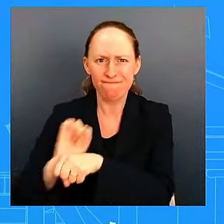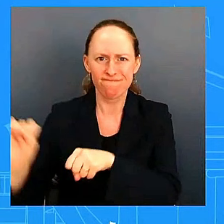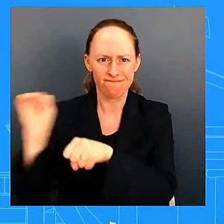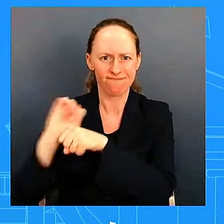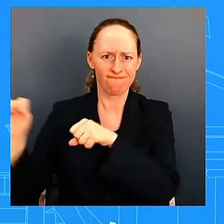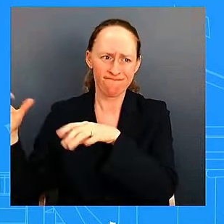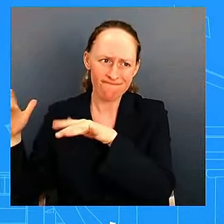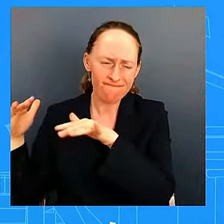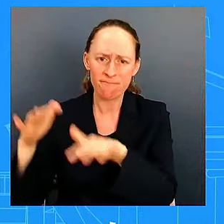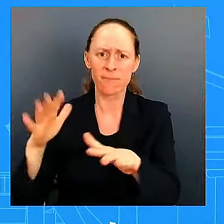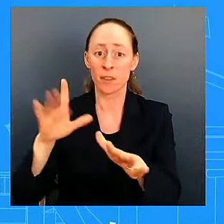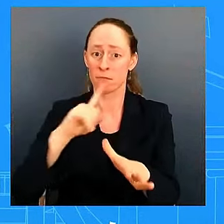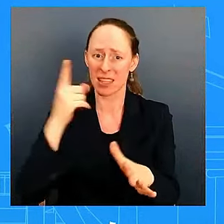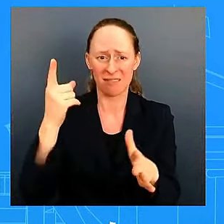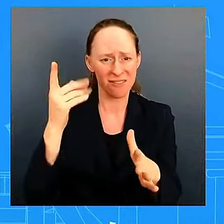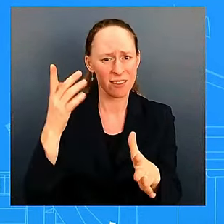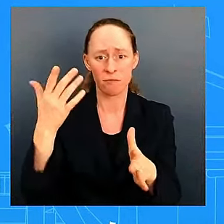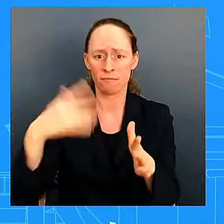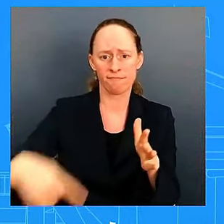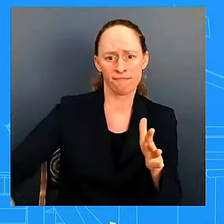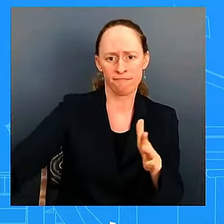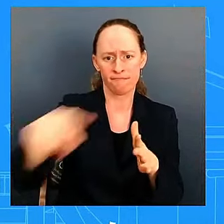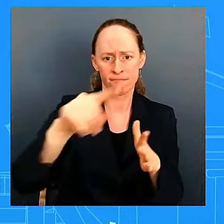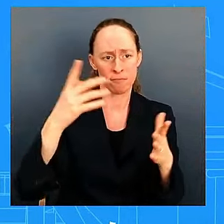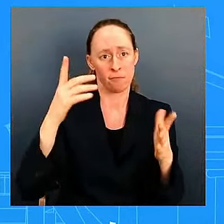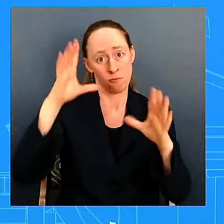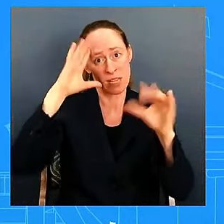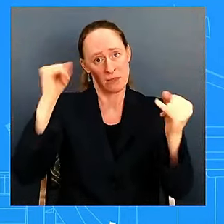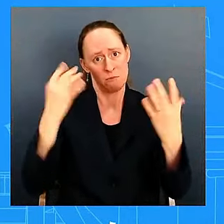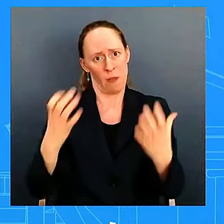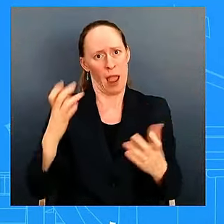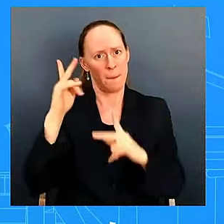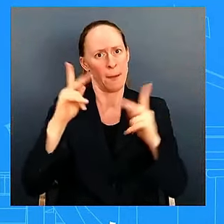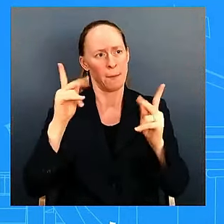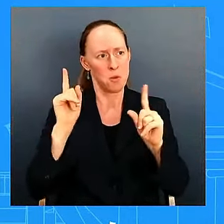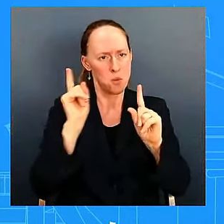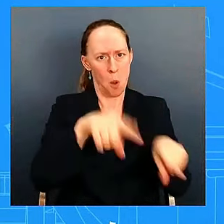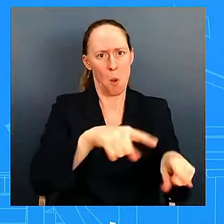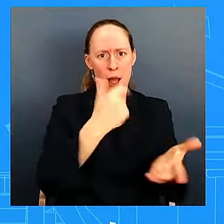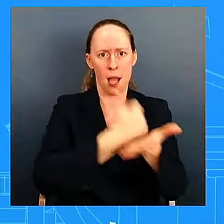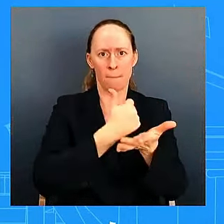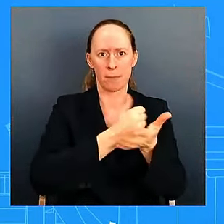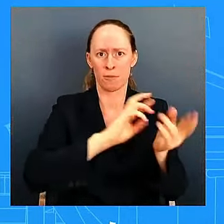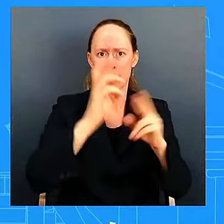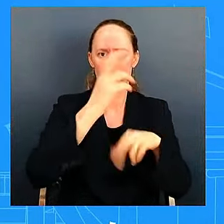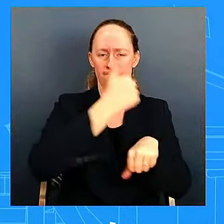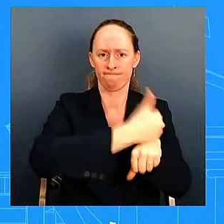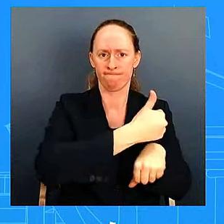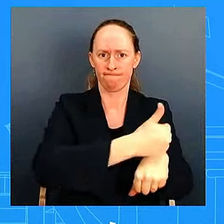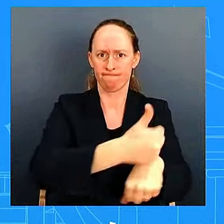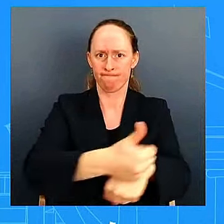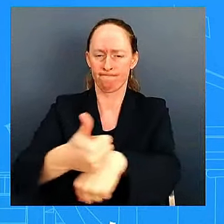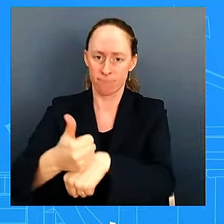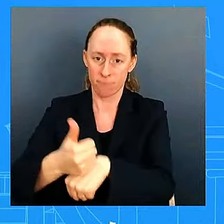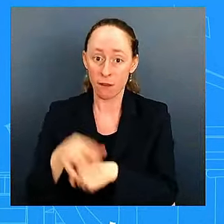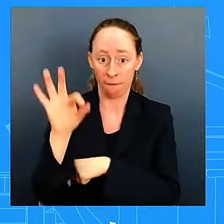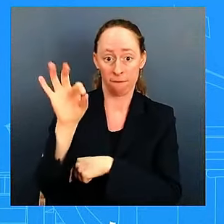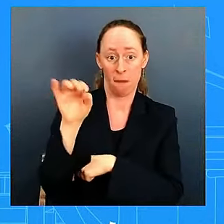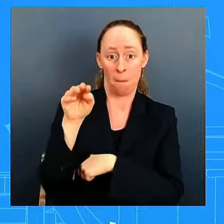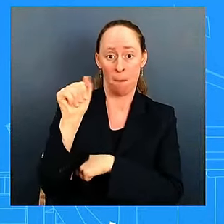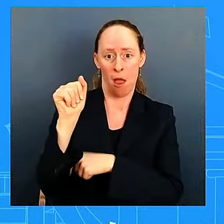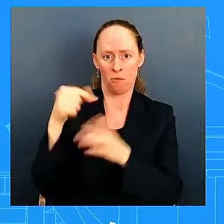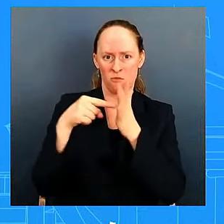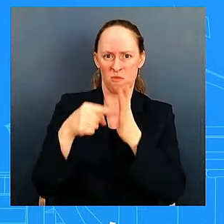to folks who were going to be impacted by the hurricane and also wanted her to share how we were pre